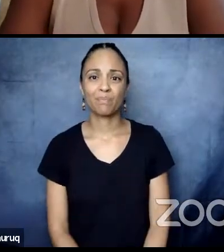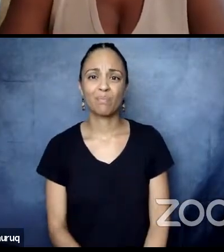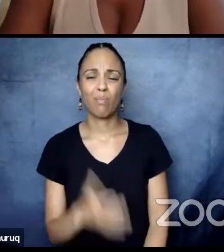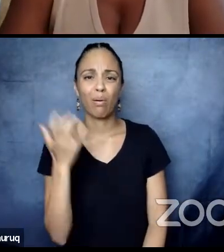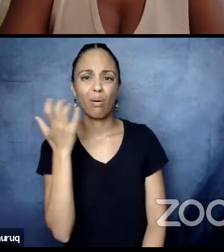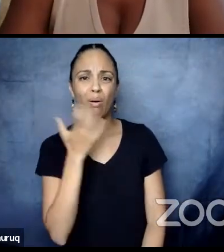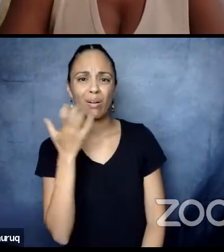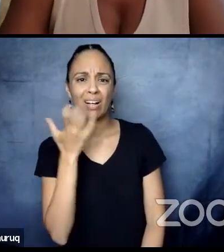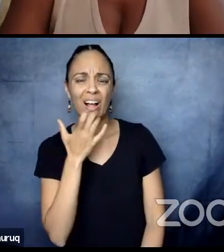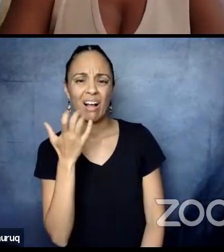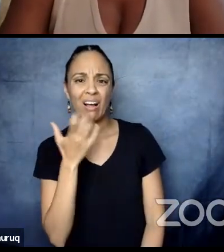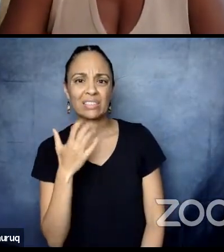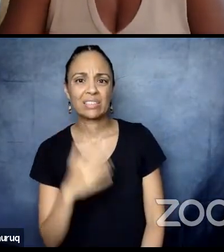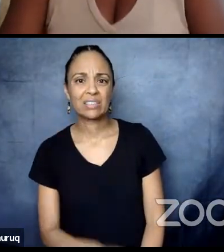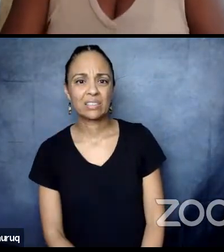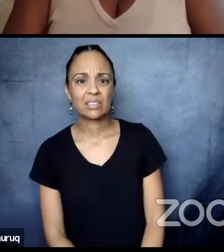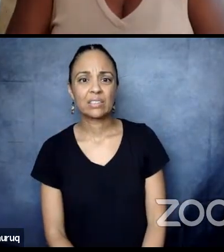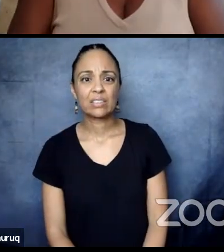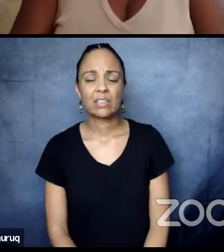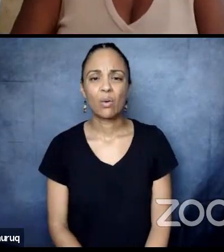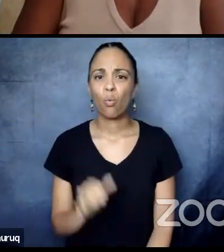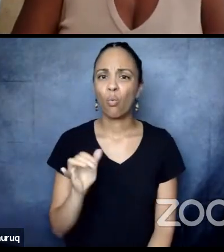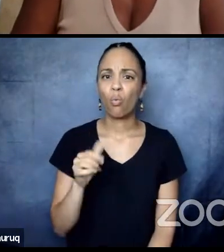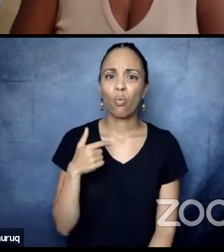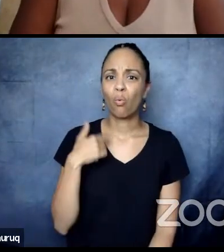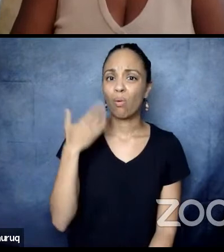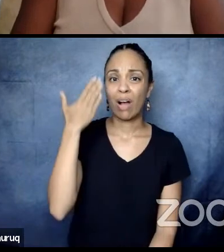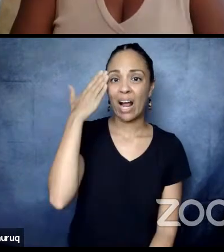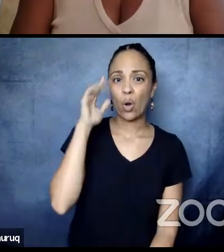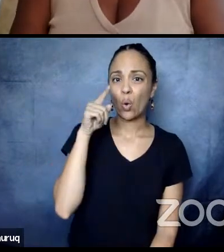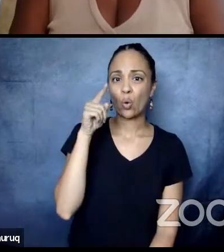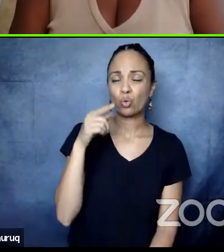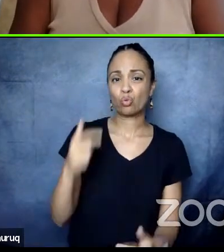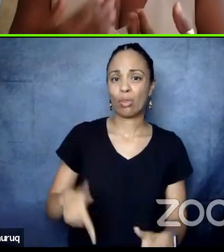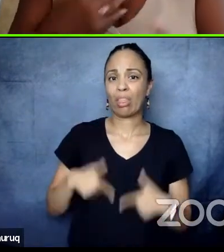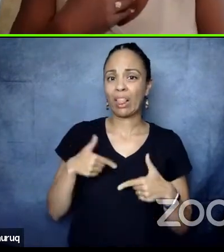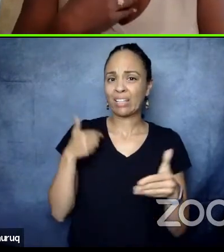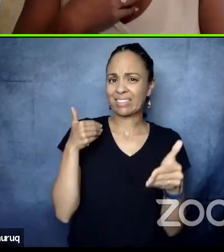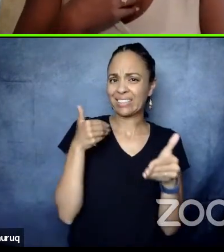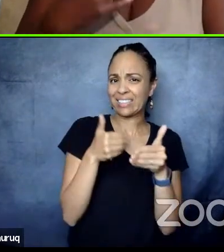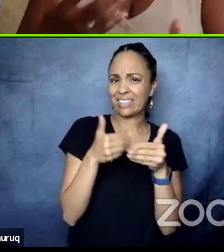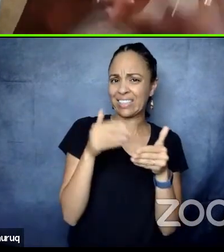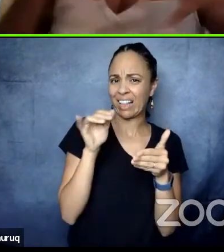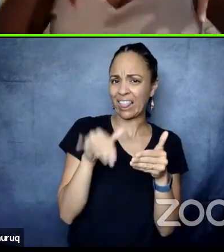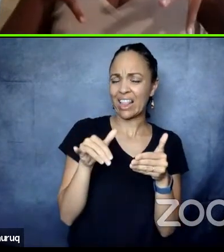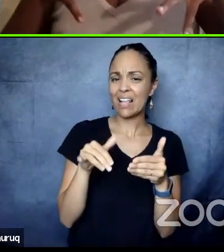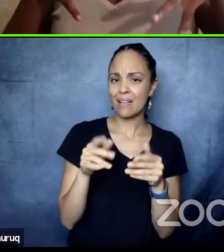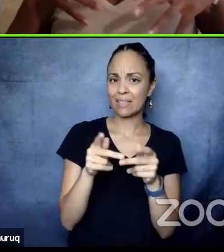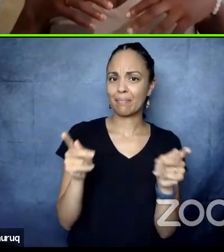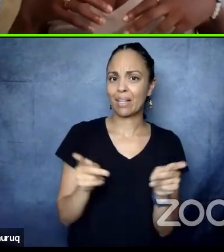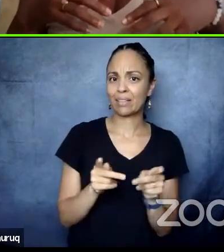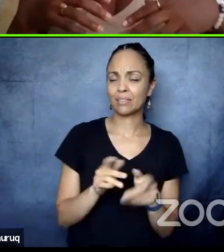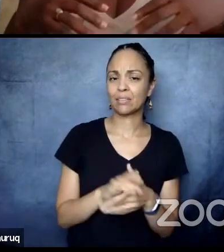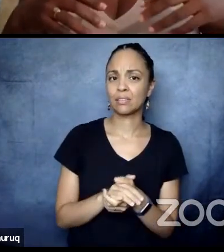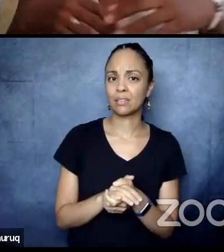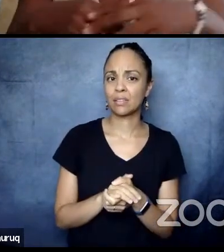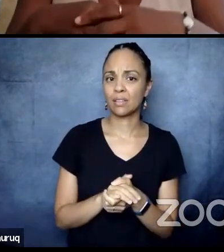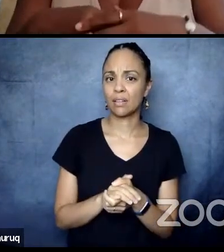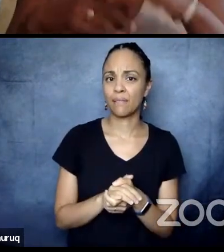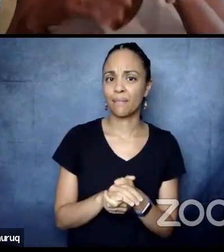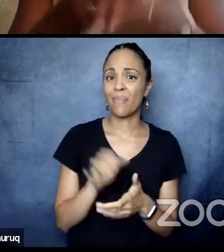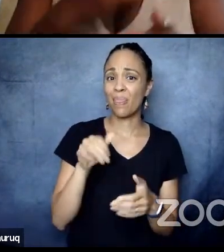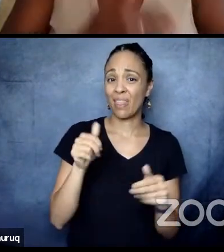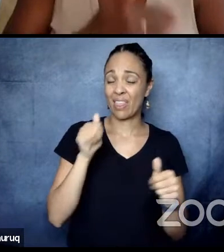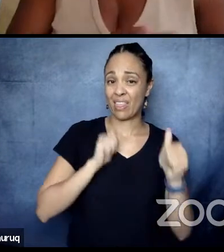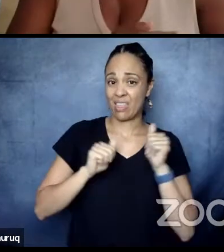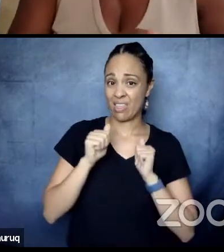I don't know that I knew that you were that close. Well, the theater. Well, yeah, I mean, The theater was